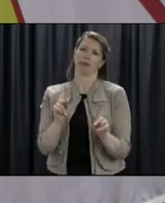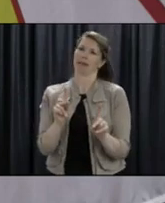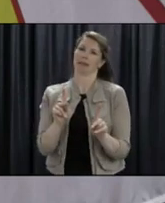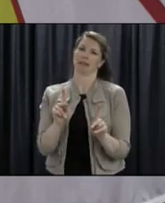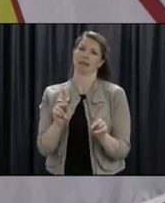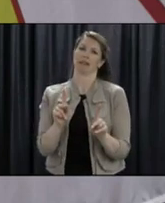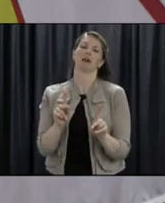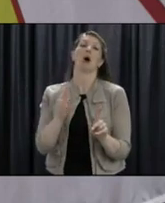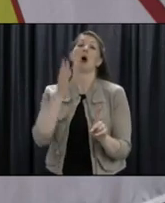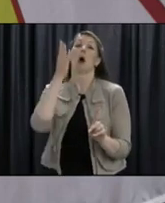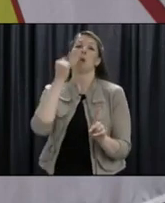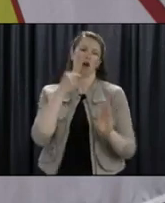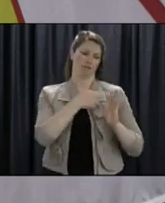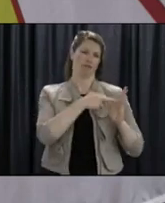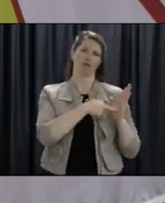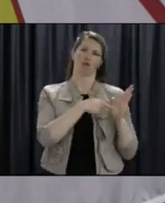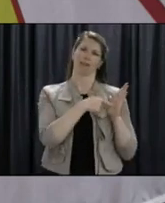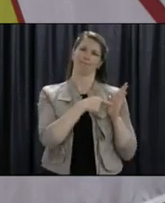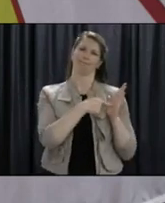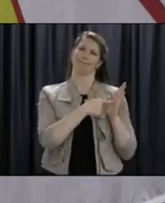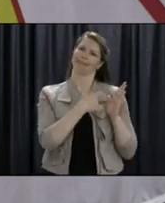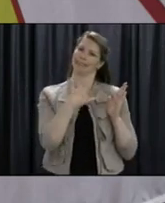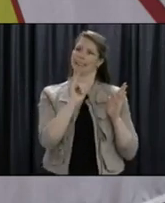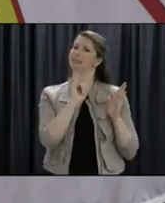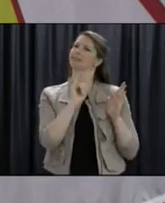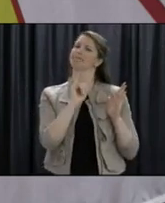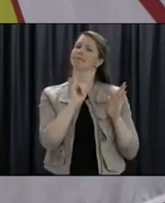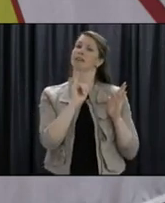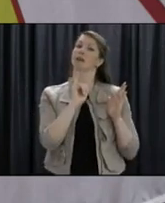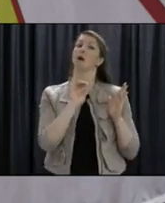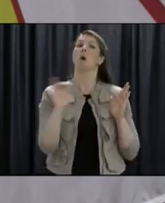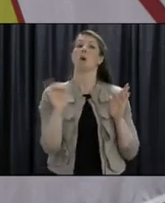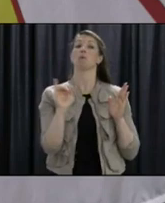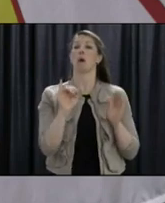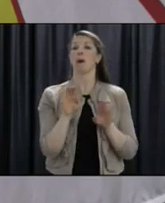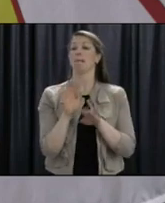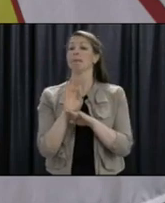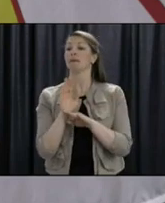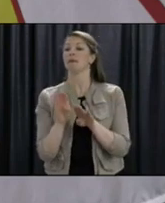public health officials as we move slowly and cautiously in reopening the economy.